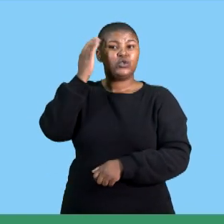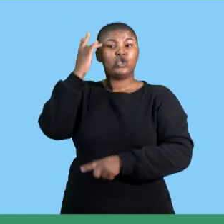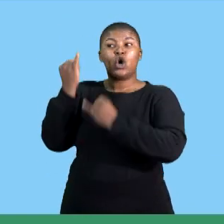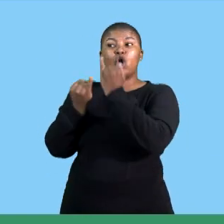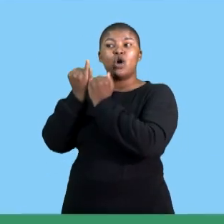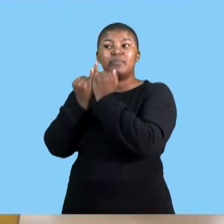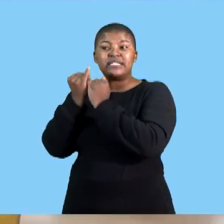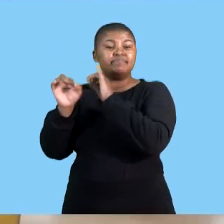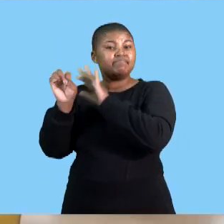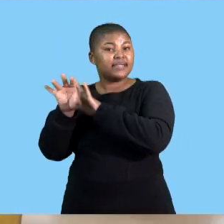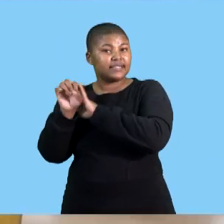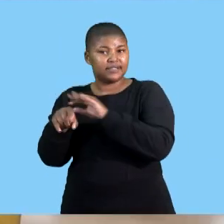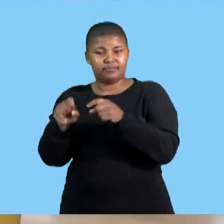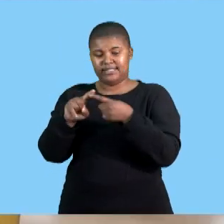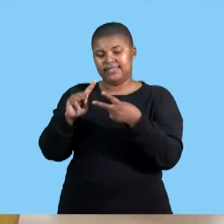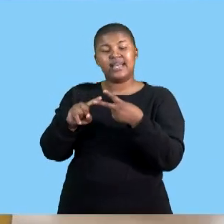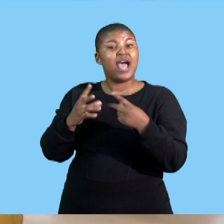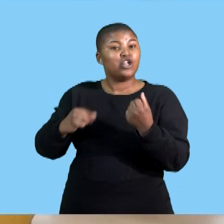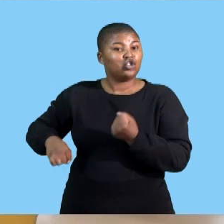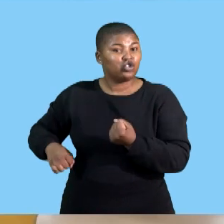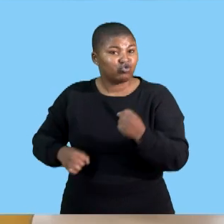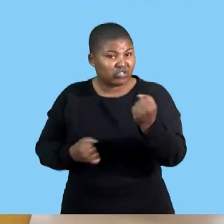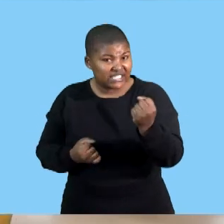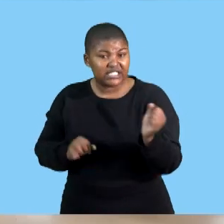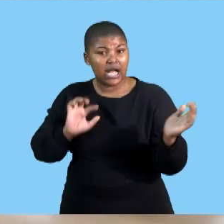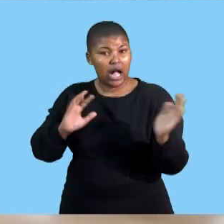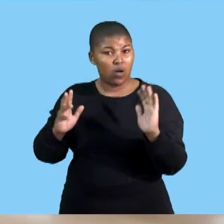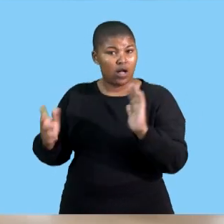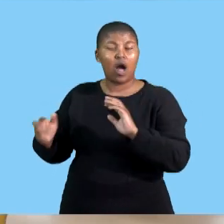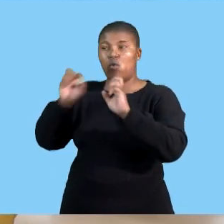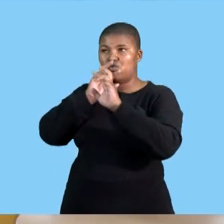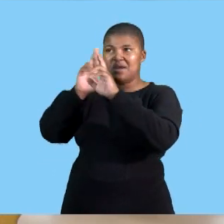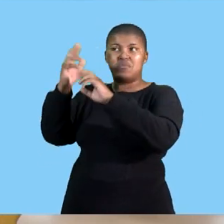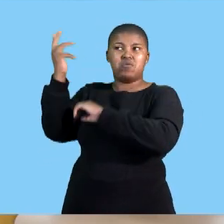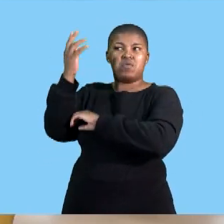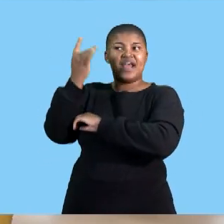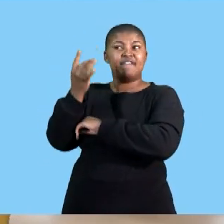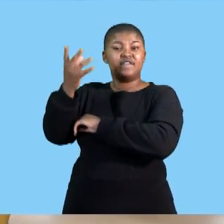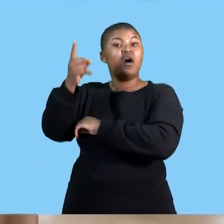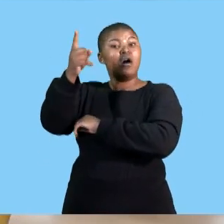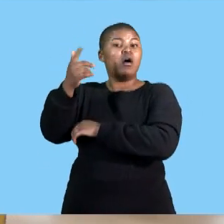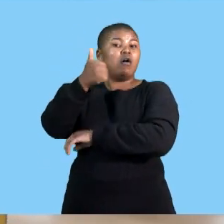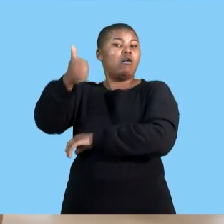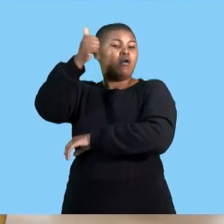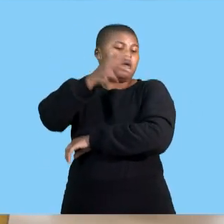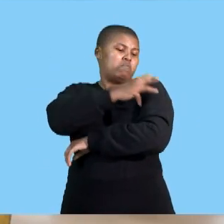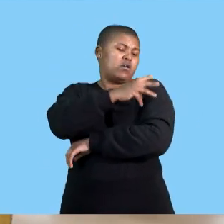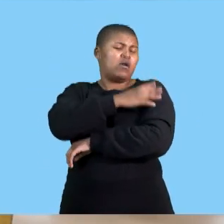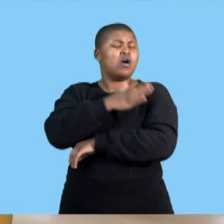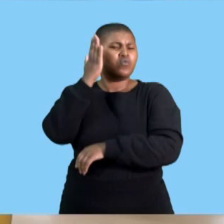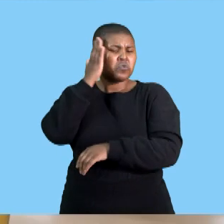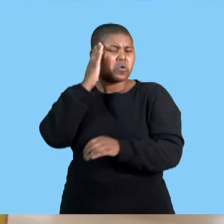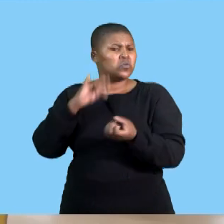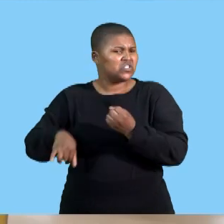business information management are able to know more about competitive strategies what strategies are they using and then